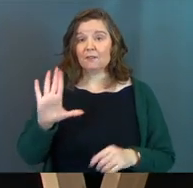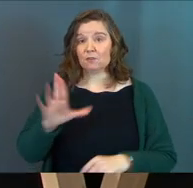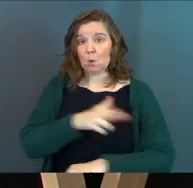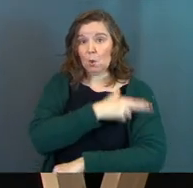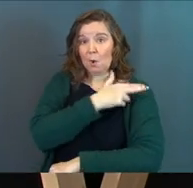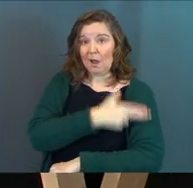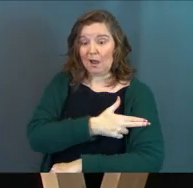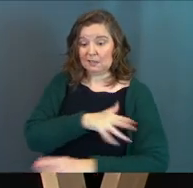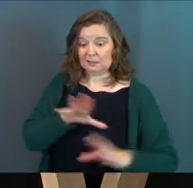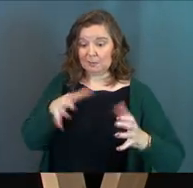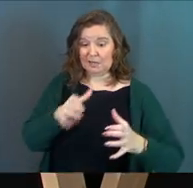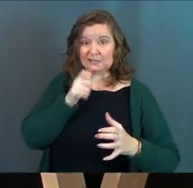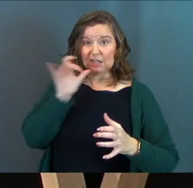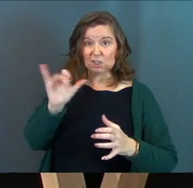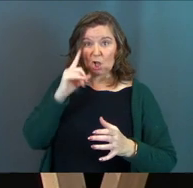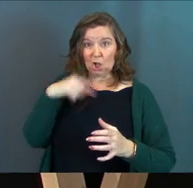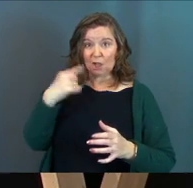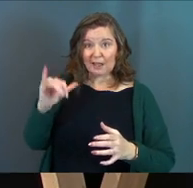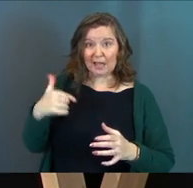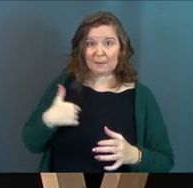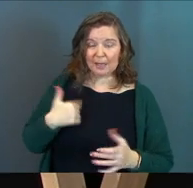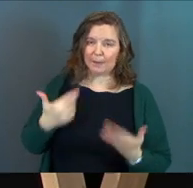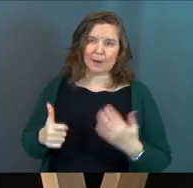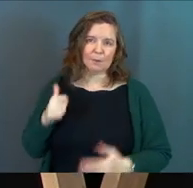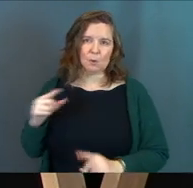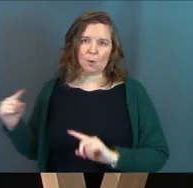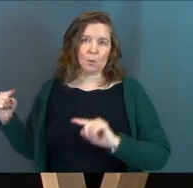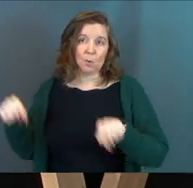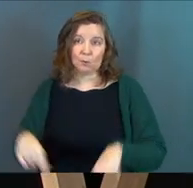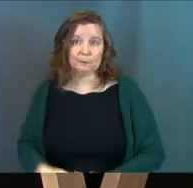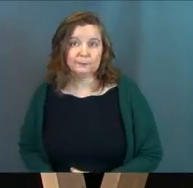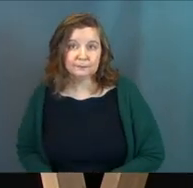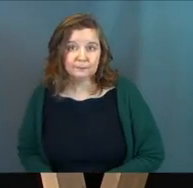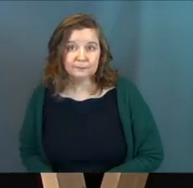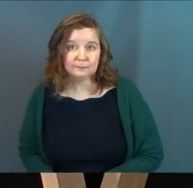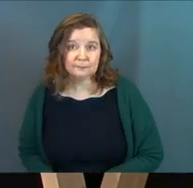hospital doesn't look like me, I'm probably not coming.